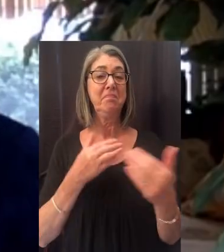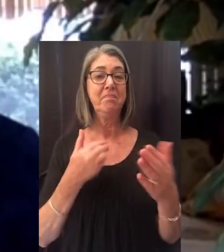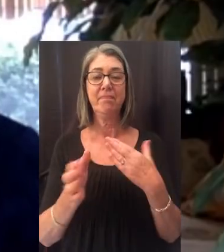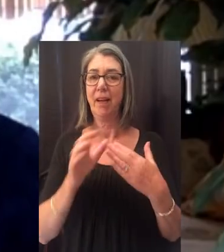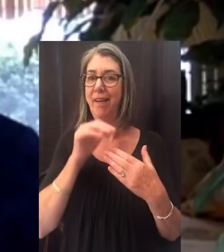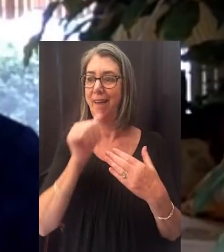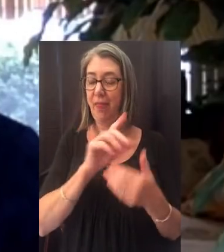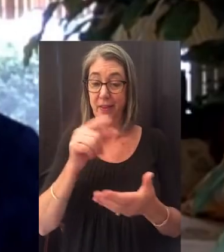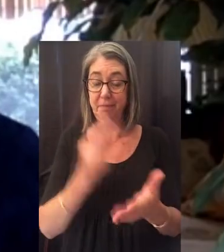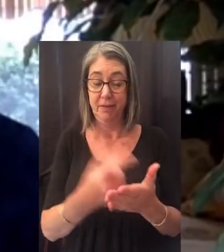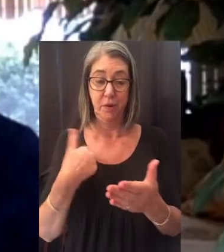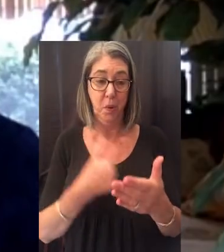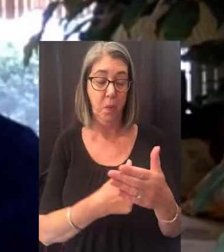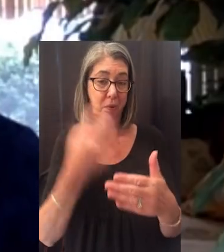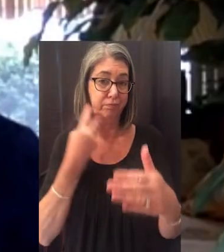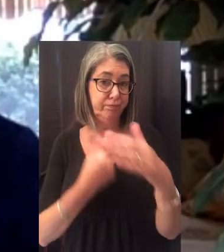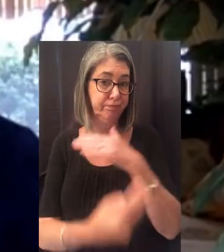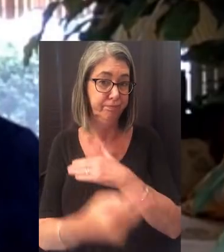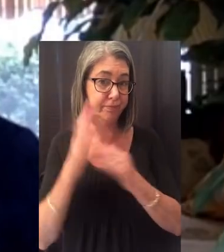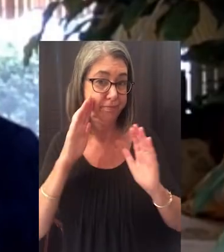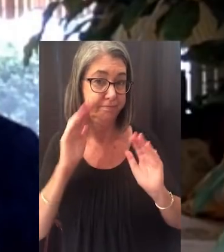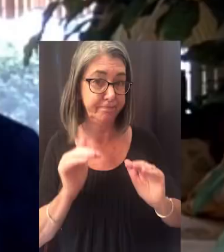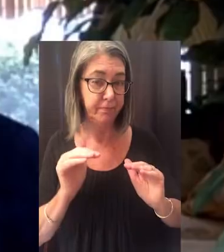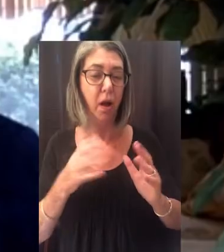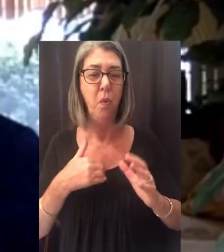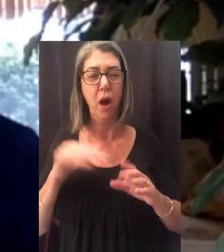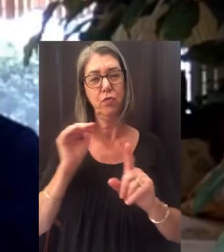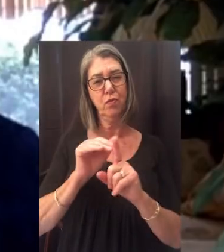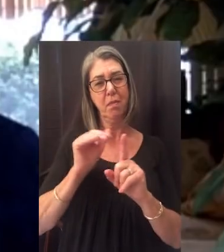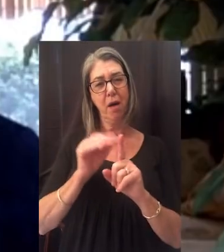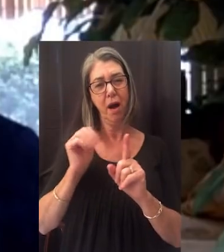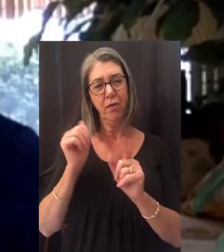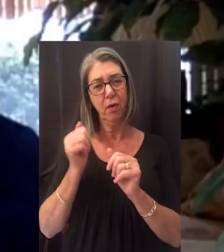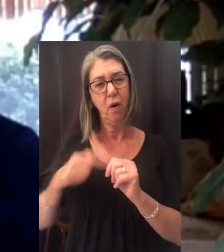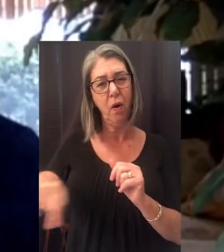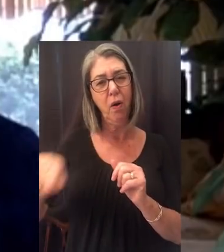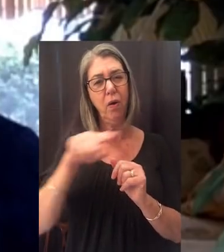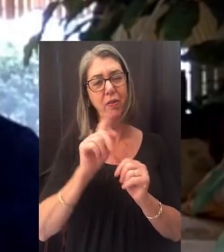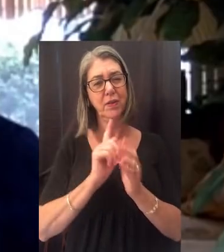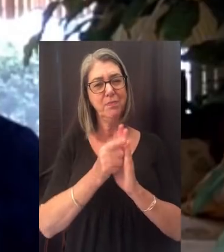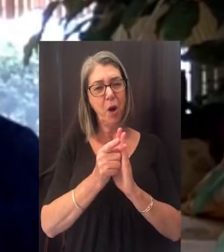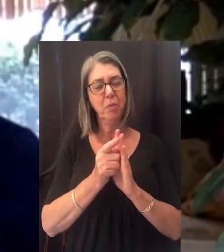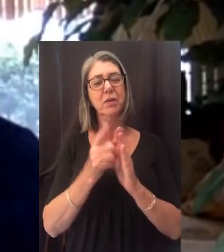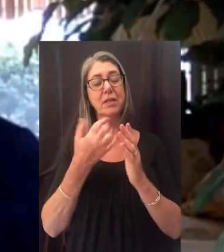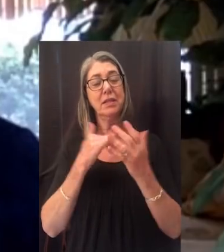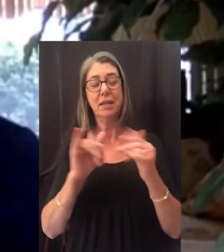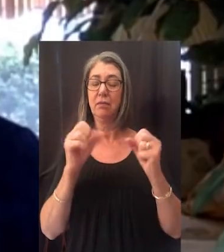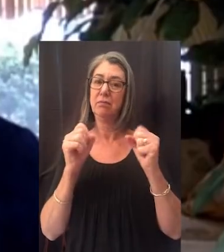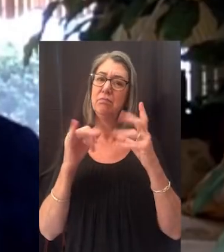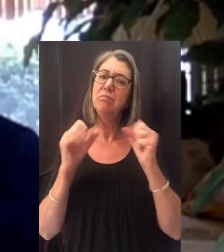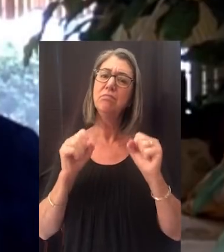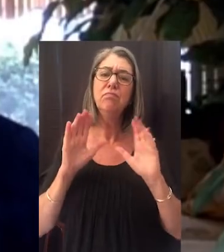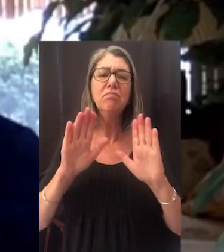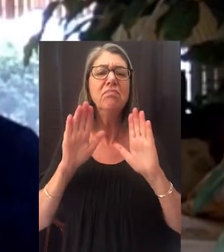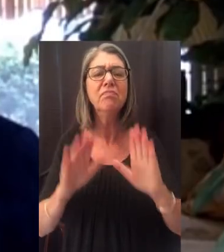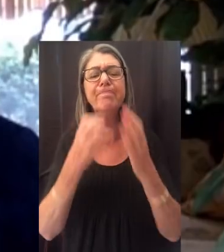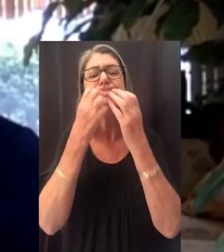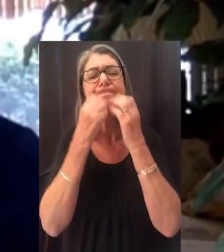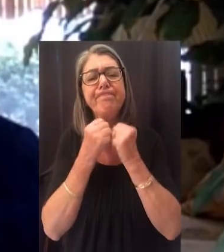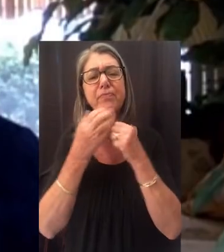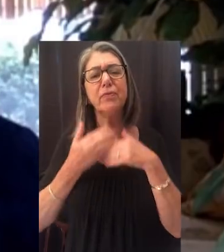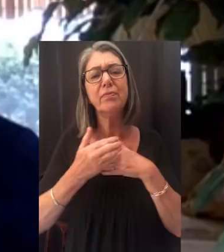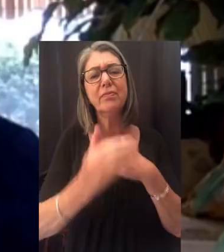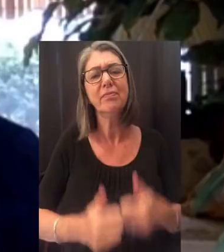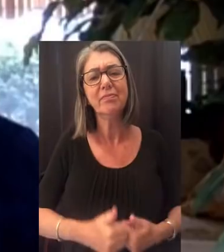Although this is not the commencement we anticipated, I want to remind everyone that this moment is remarkable and one to